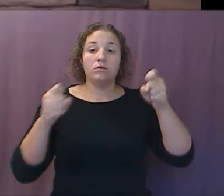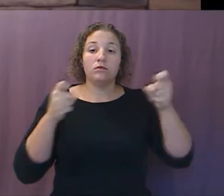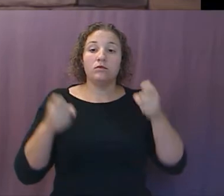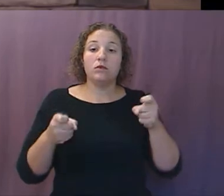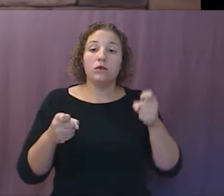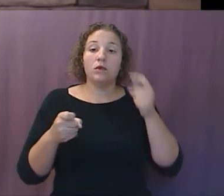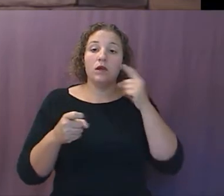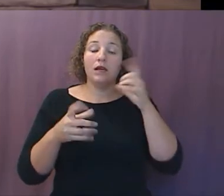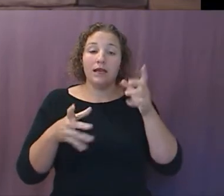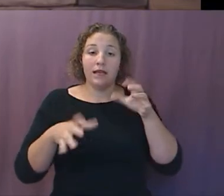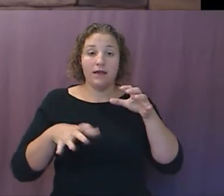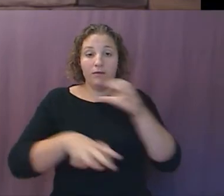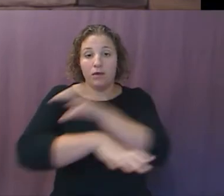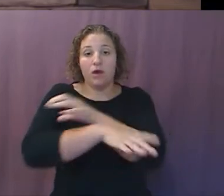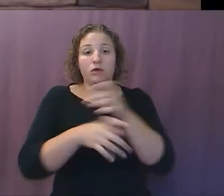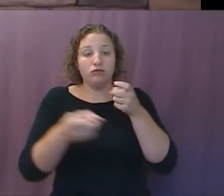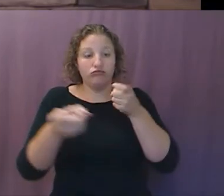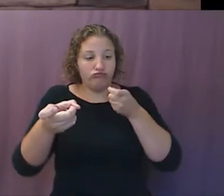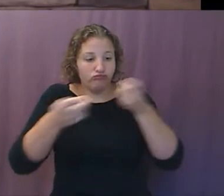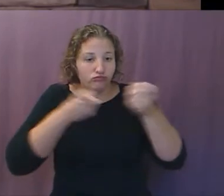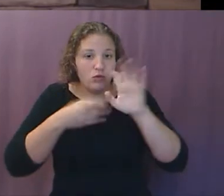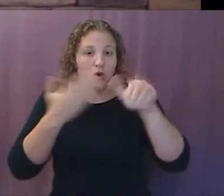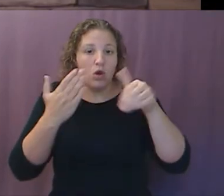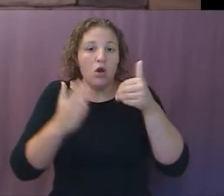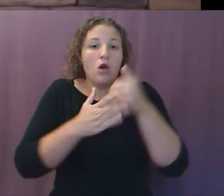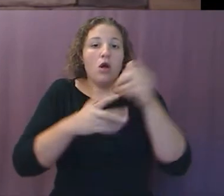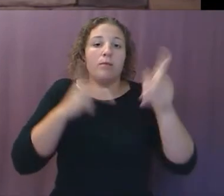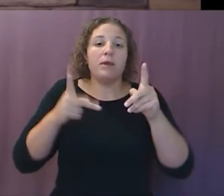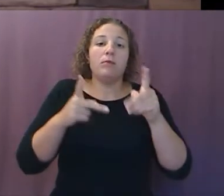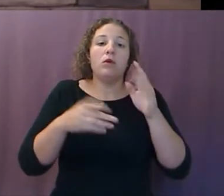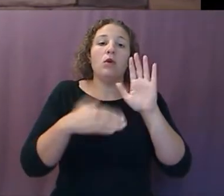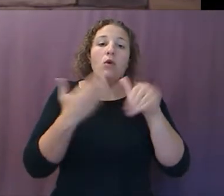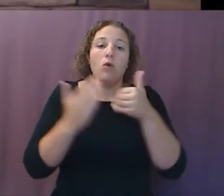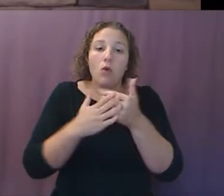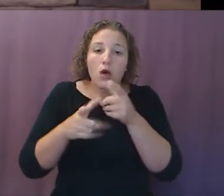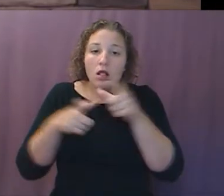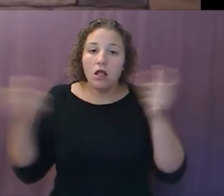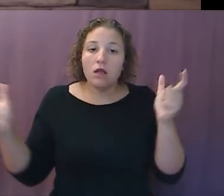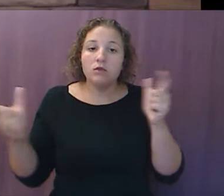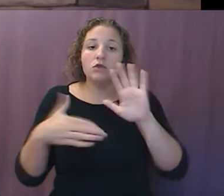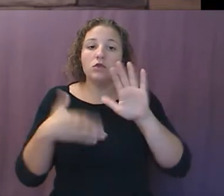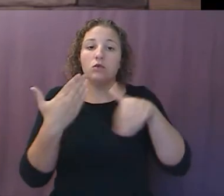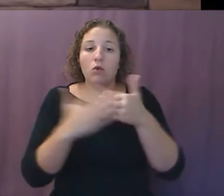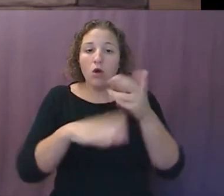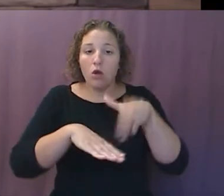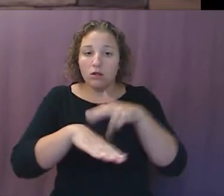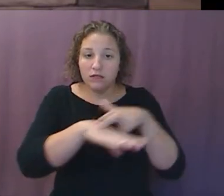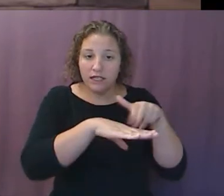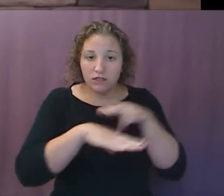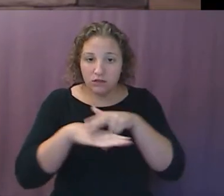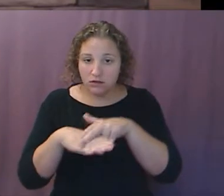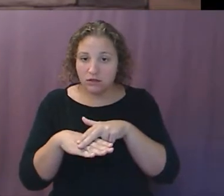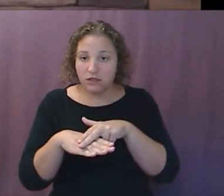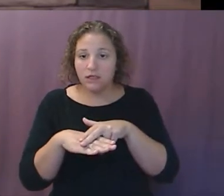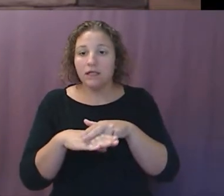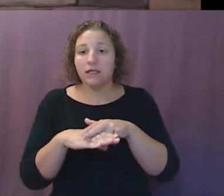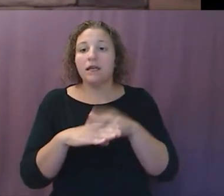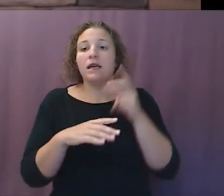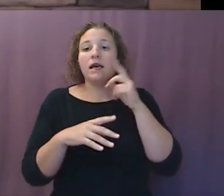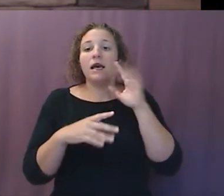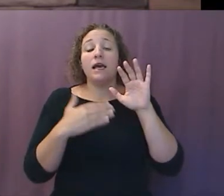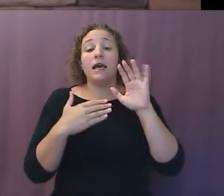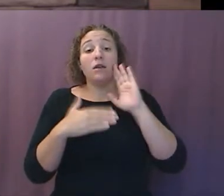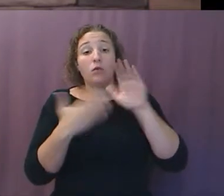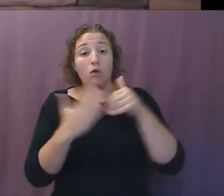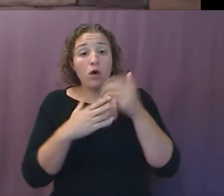kindreds and tongues and nations, and this is what's coming to the world. And all that dwell upon the earth, again, that title used for the